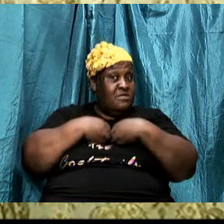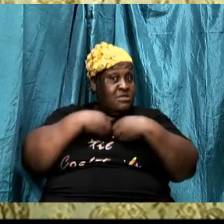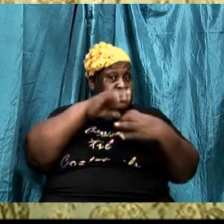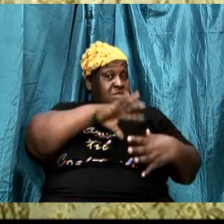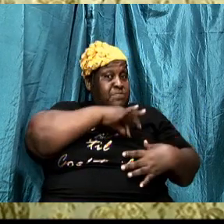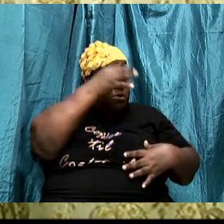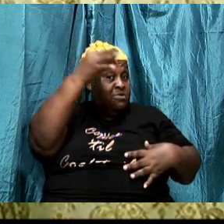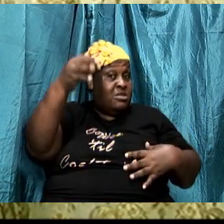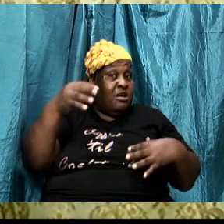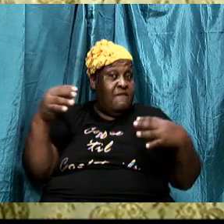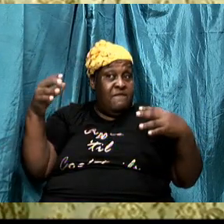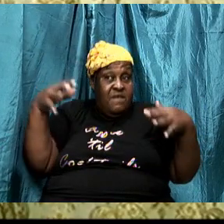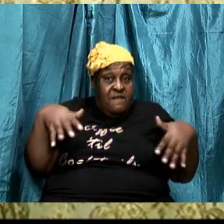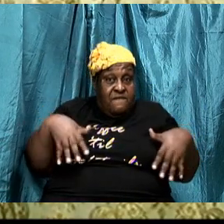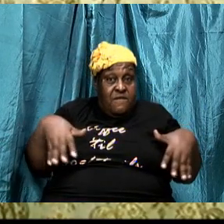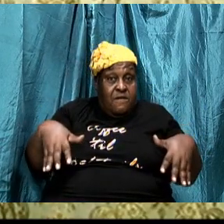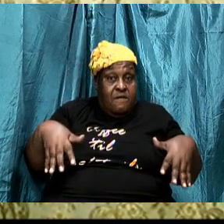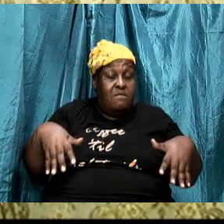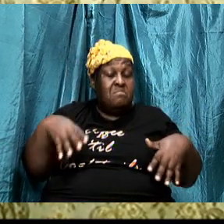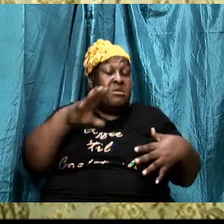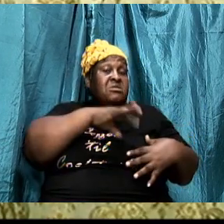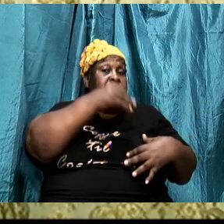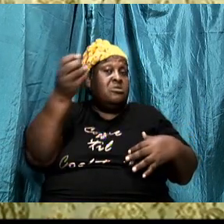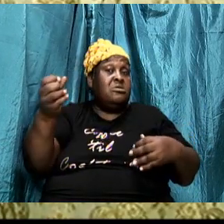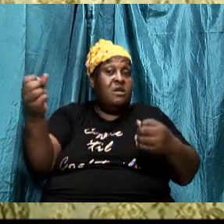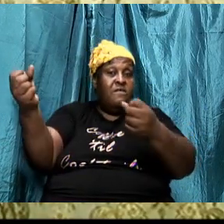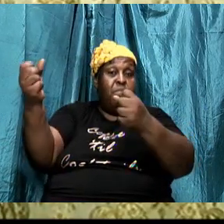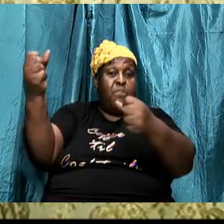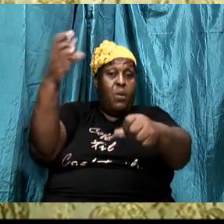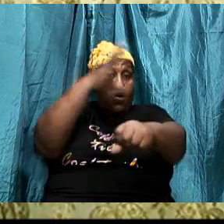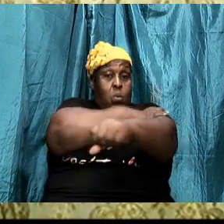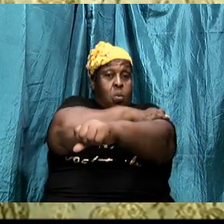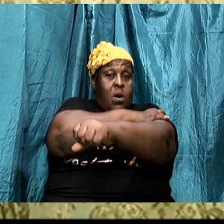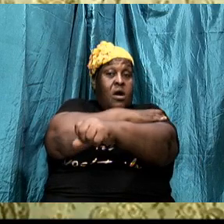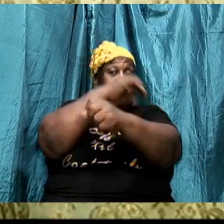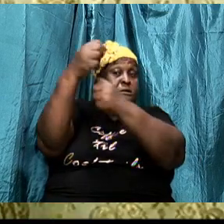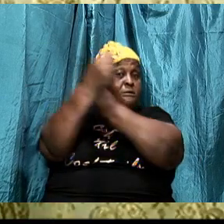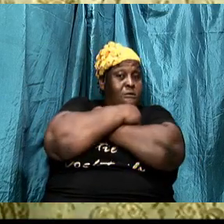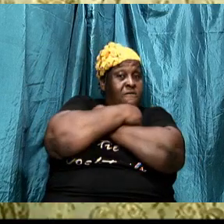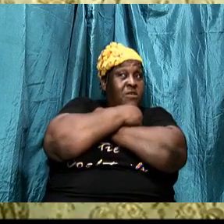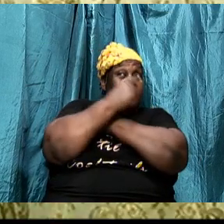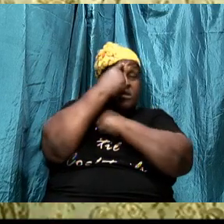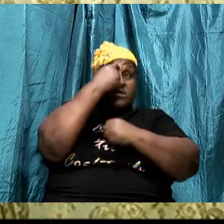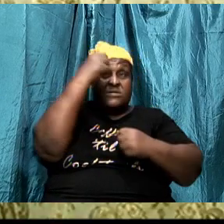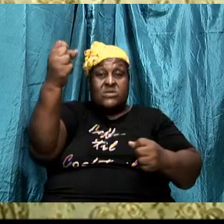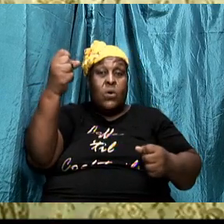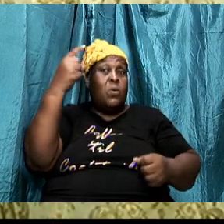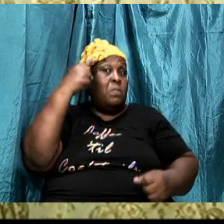fear but a spirit of power and of love and of a sound mind the Bible